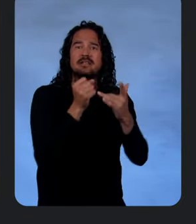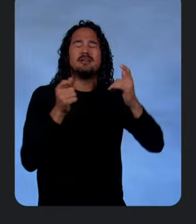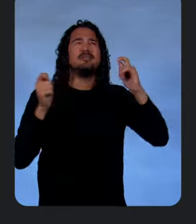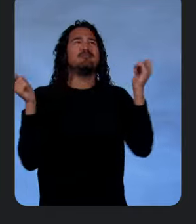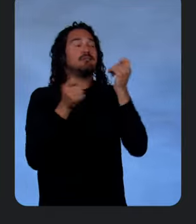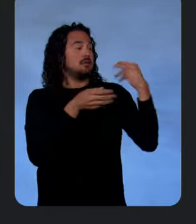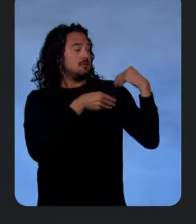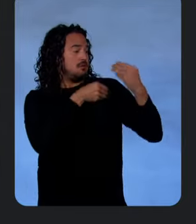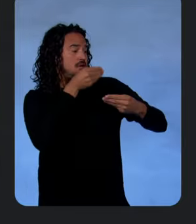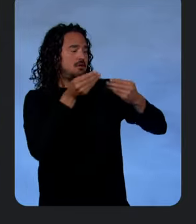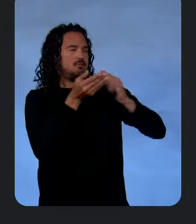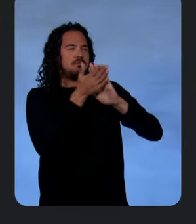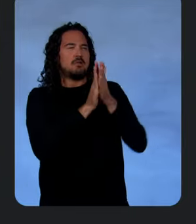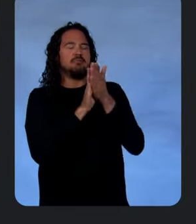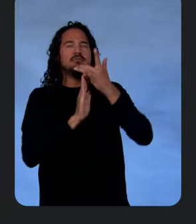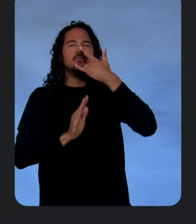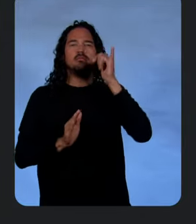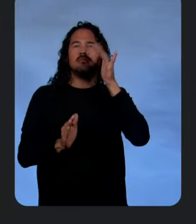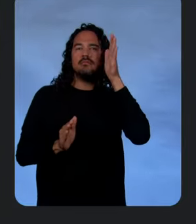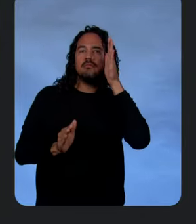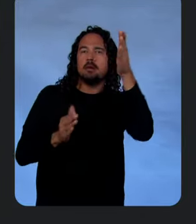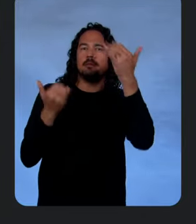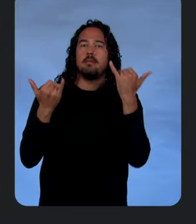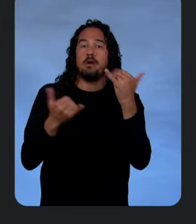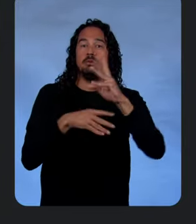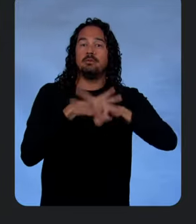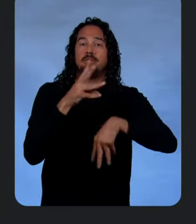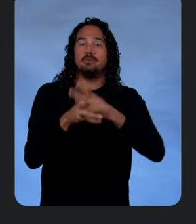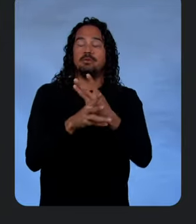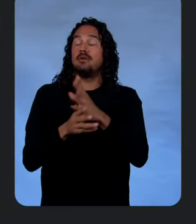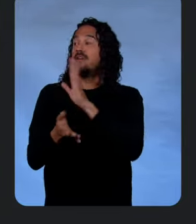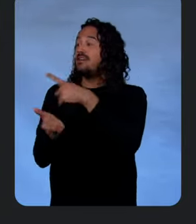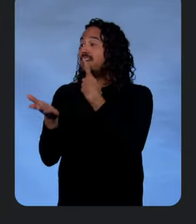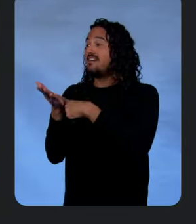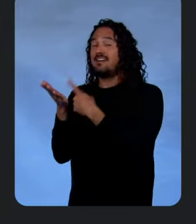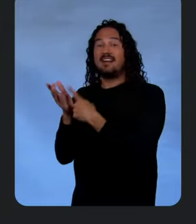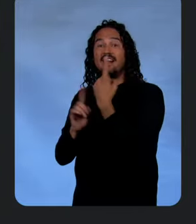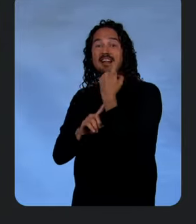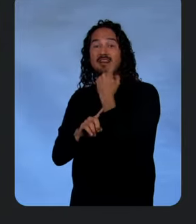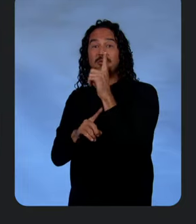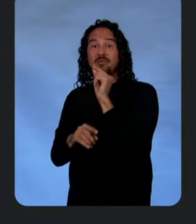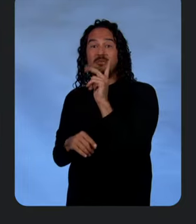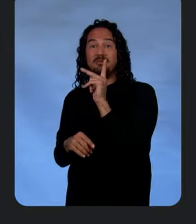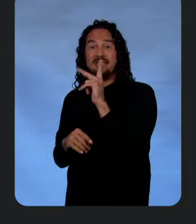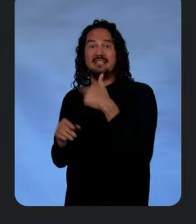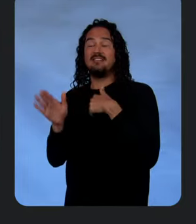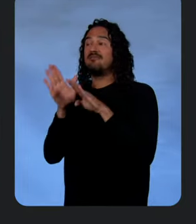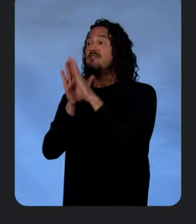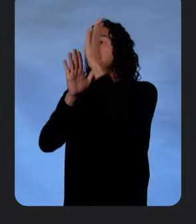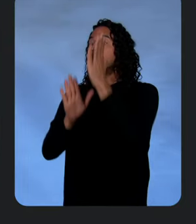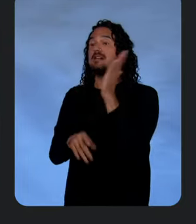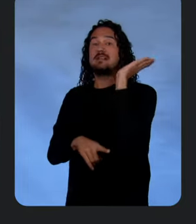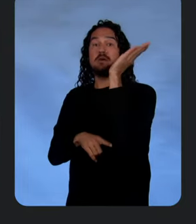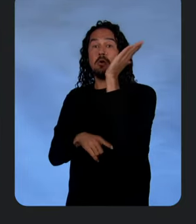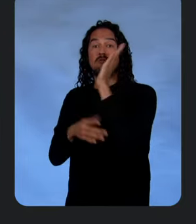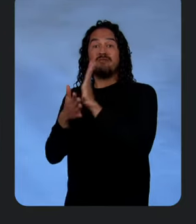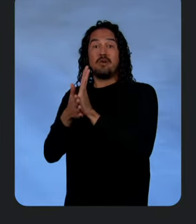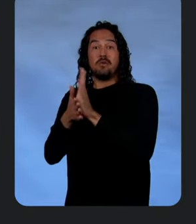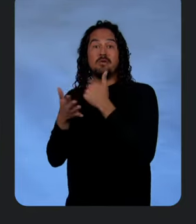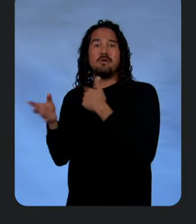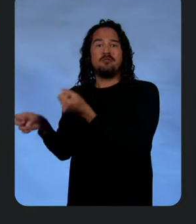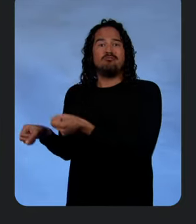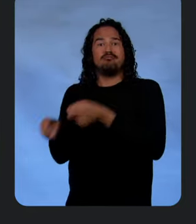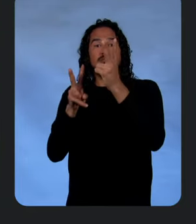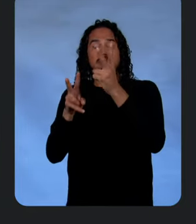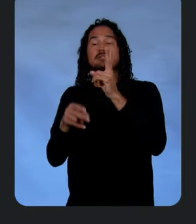in the modern world. Speaking of 2023, we took last year's Developer Keynote video, and we used the latest Gemini 1.5